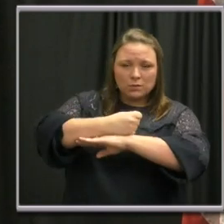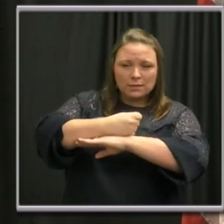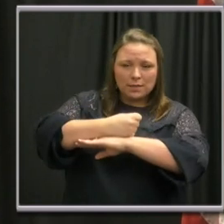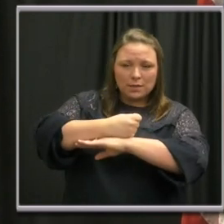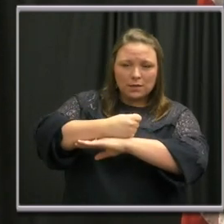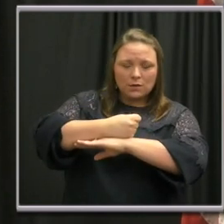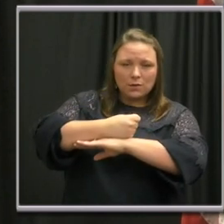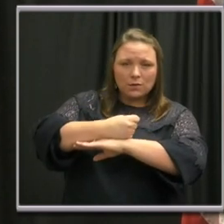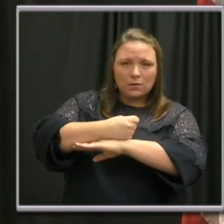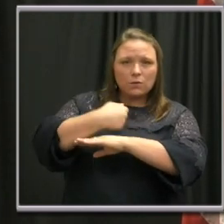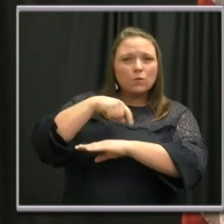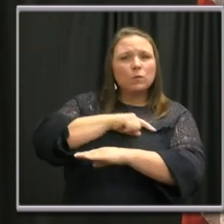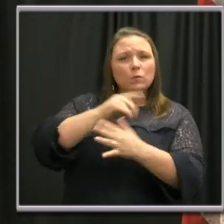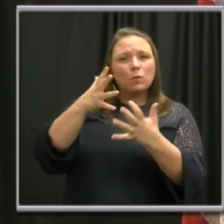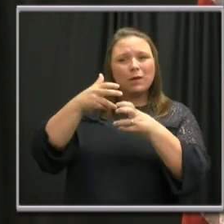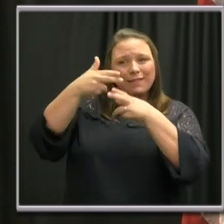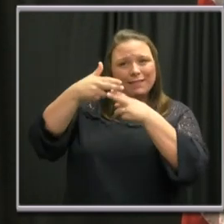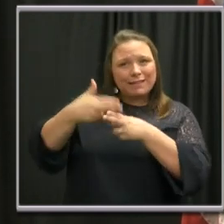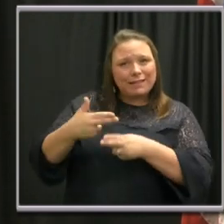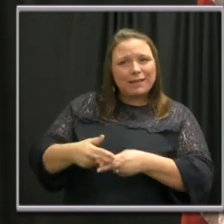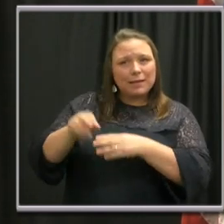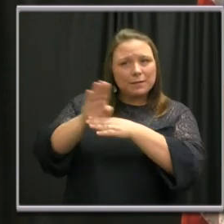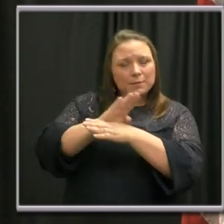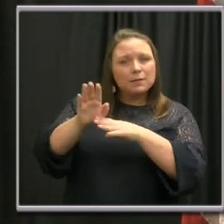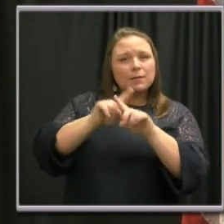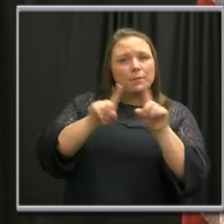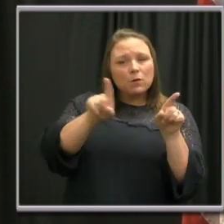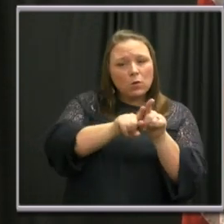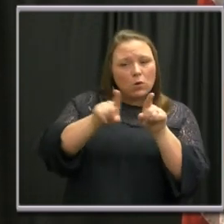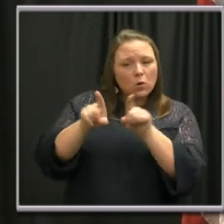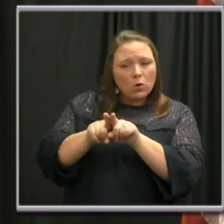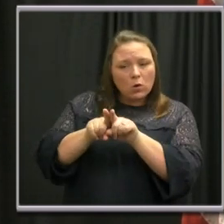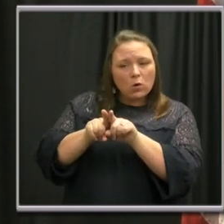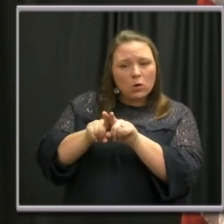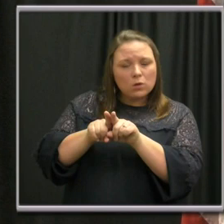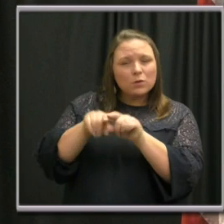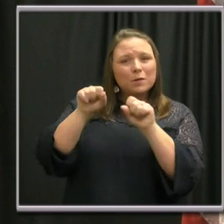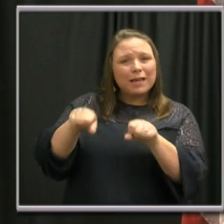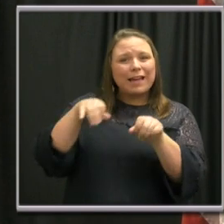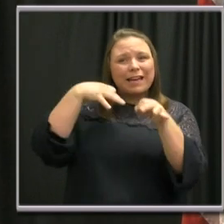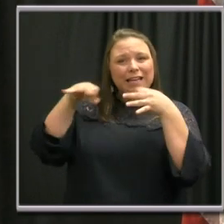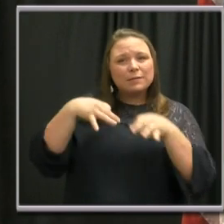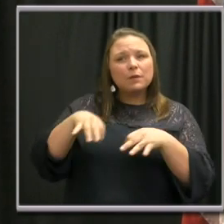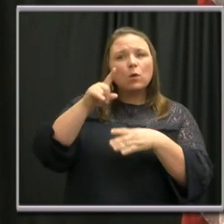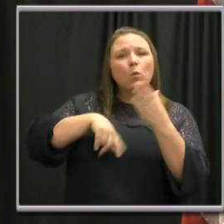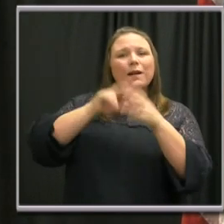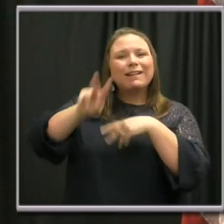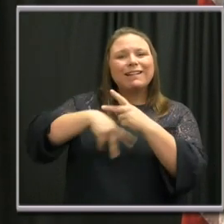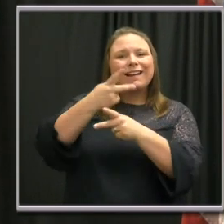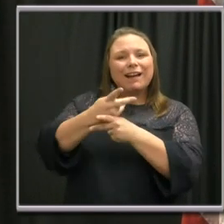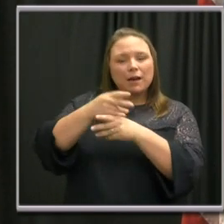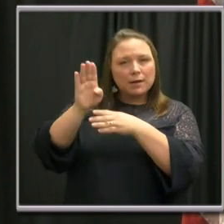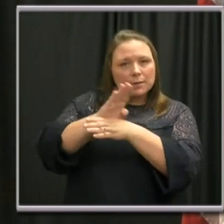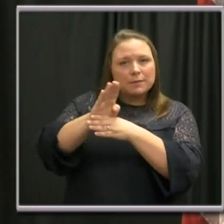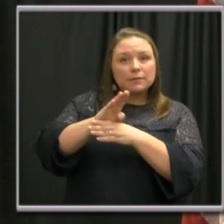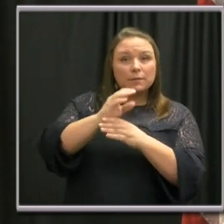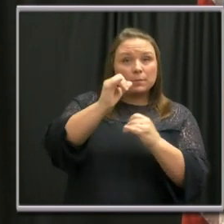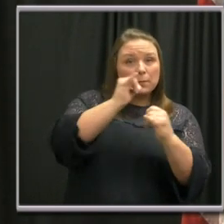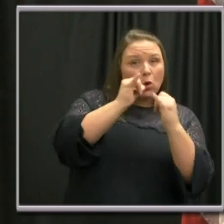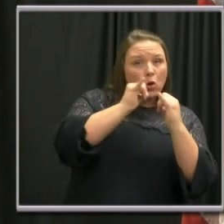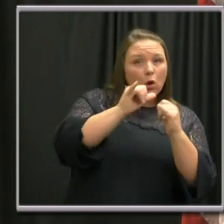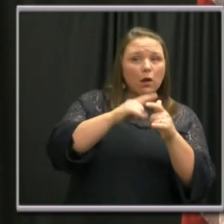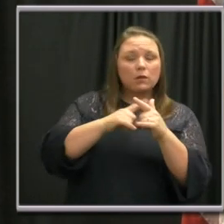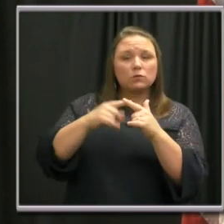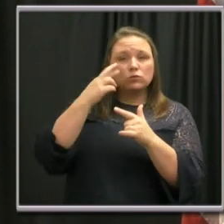we'd like to get the names of those businesses, but also if you could tell us what kinds of businesses they were. Were they bars? Were they